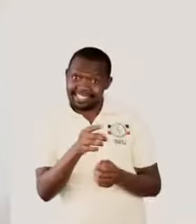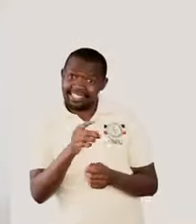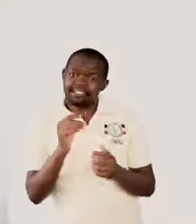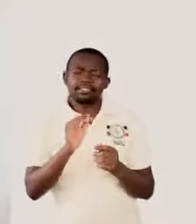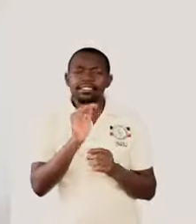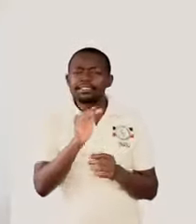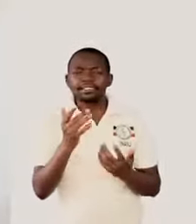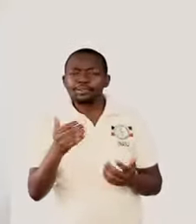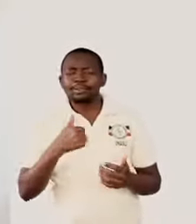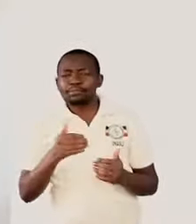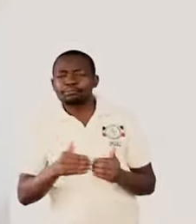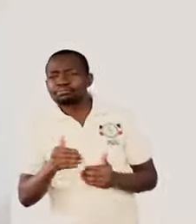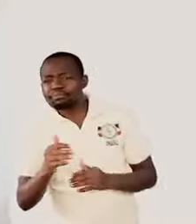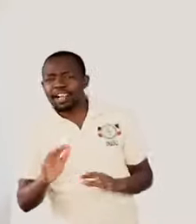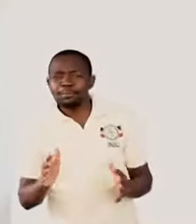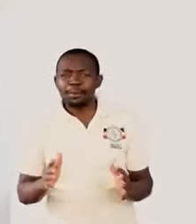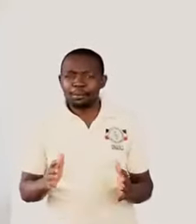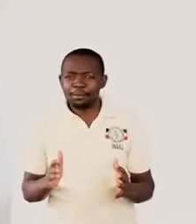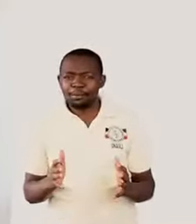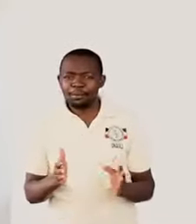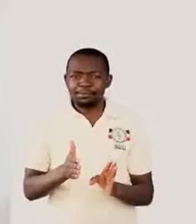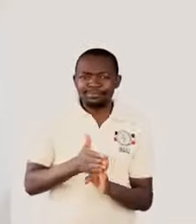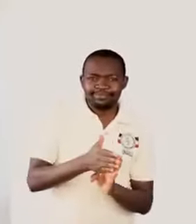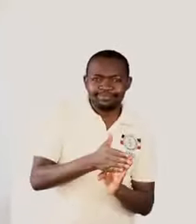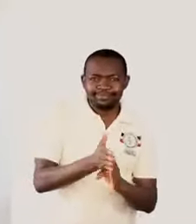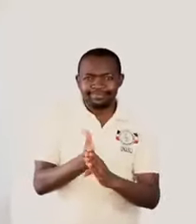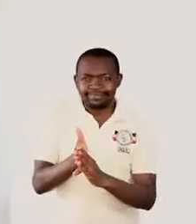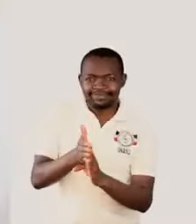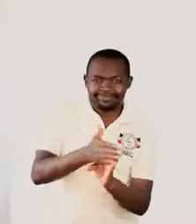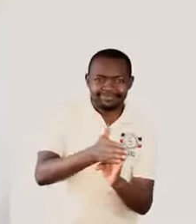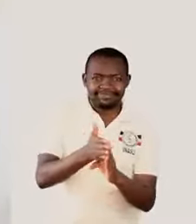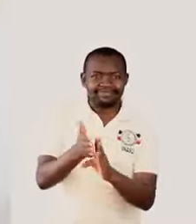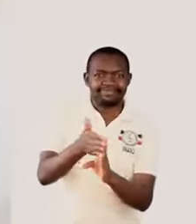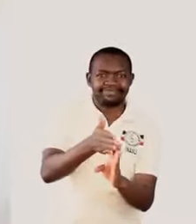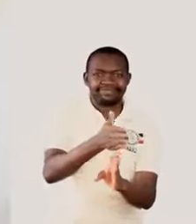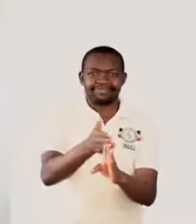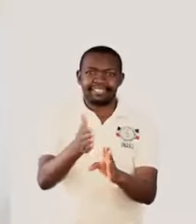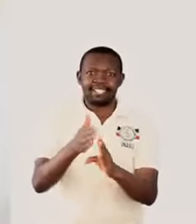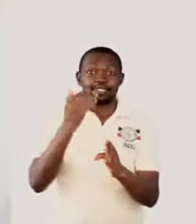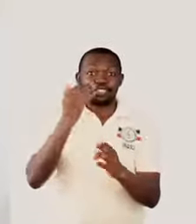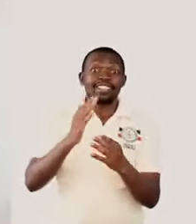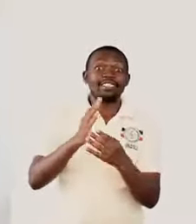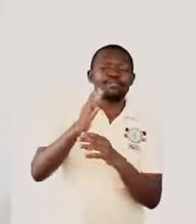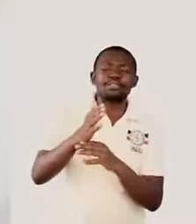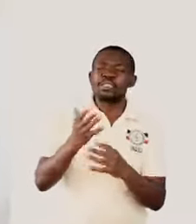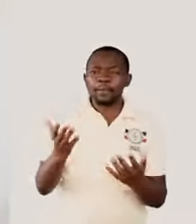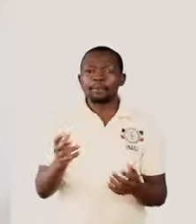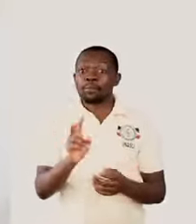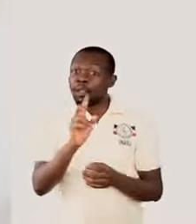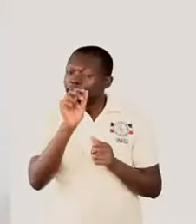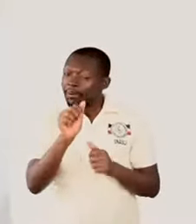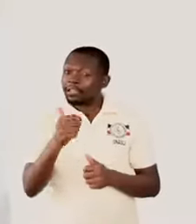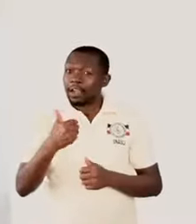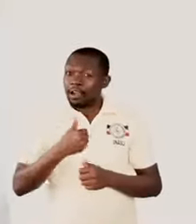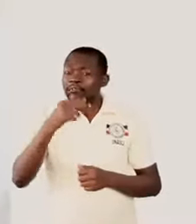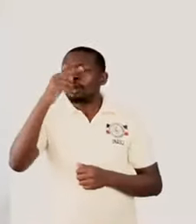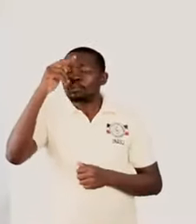the careers you wish to take in the future and why. And then you will be helped